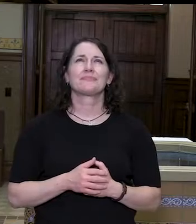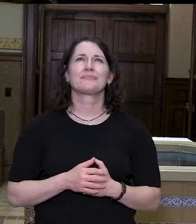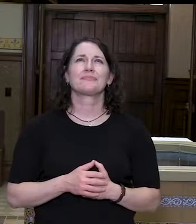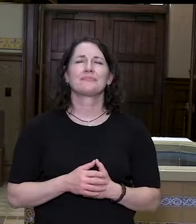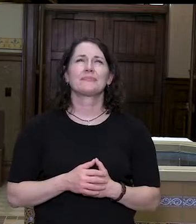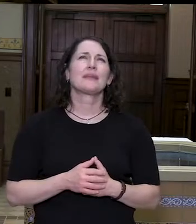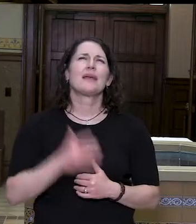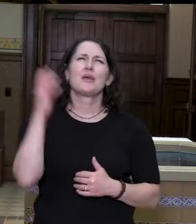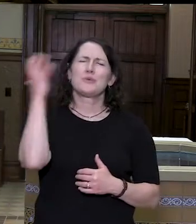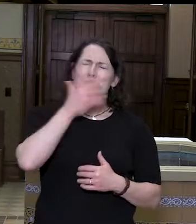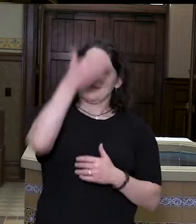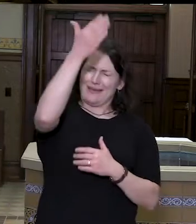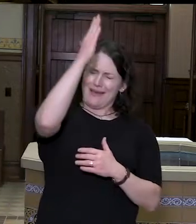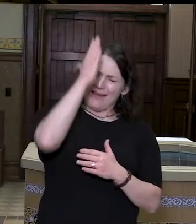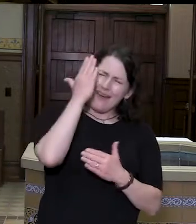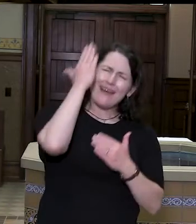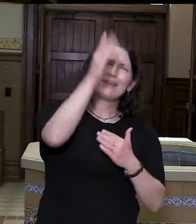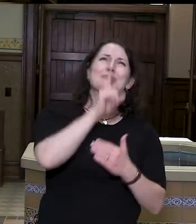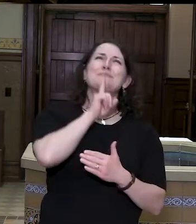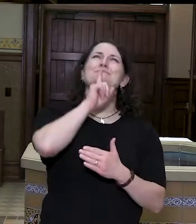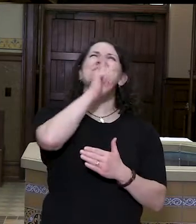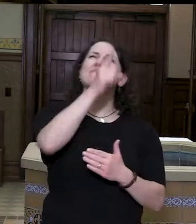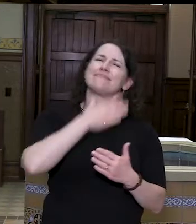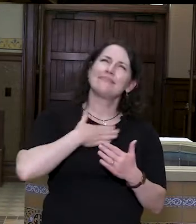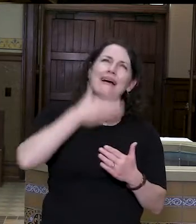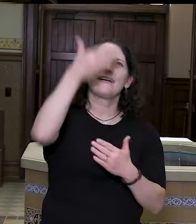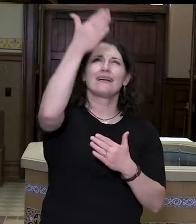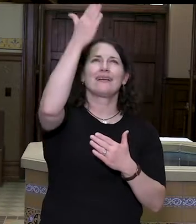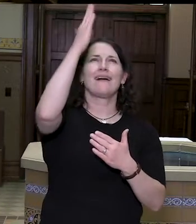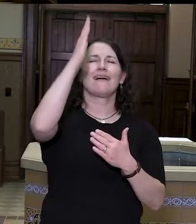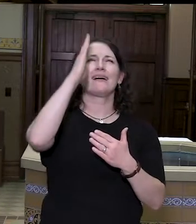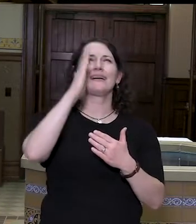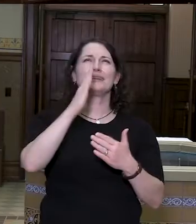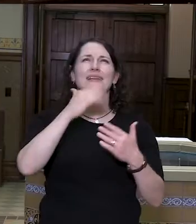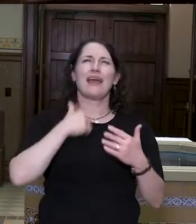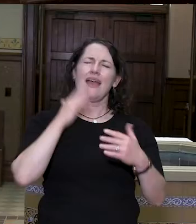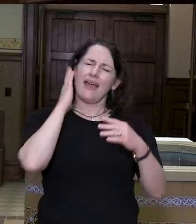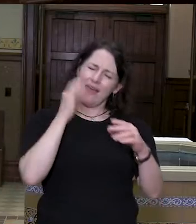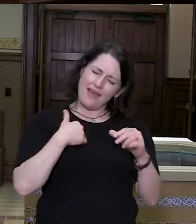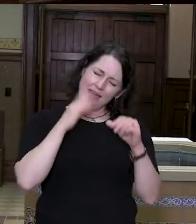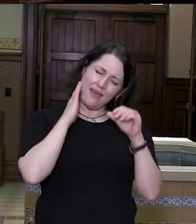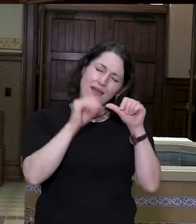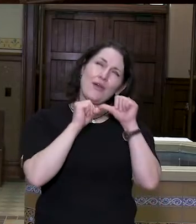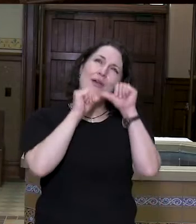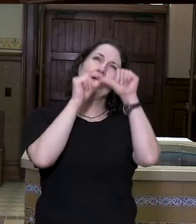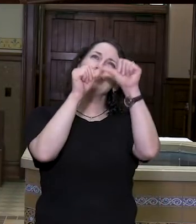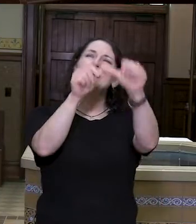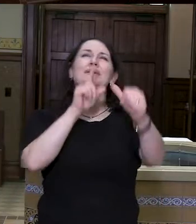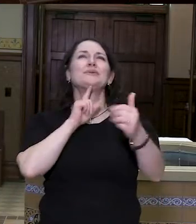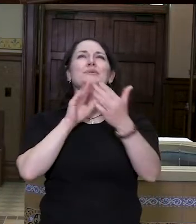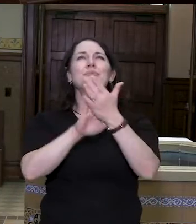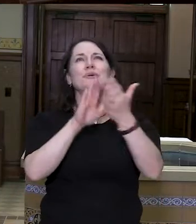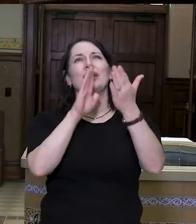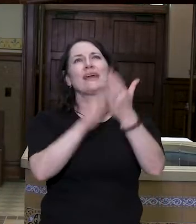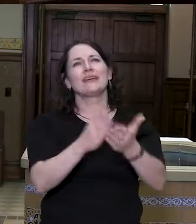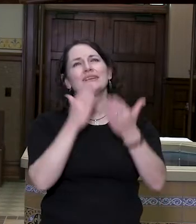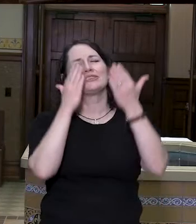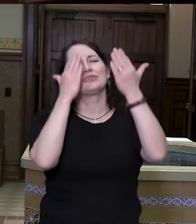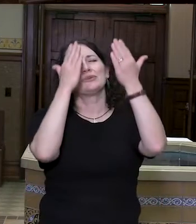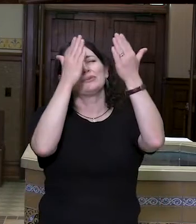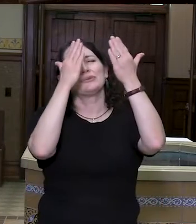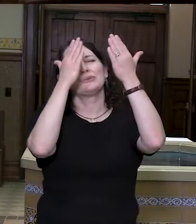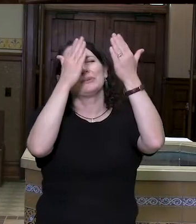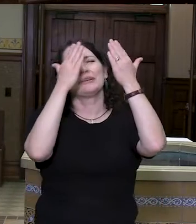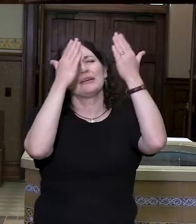Oh God, You are my God, and I will ever praise